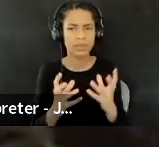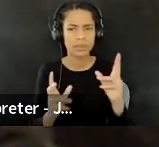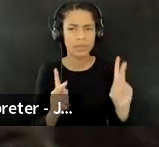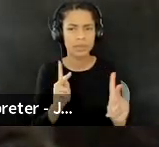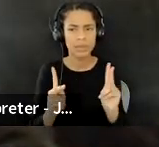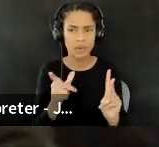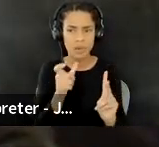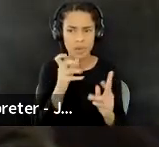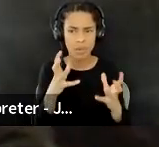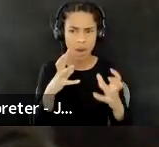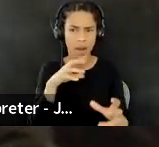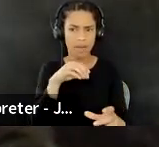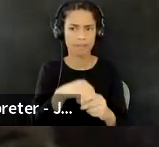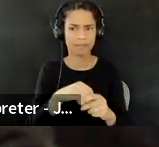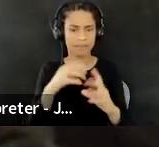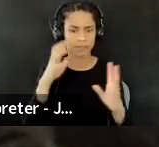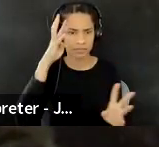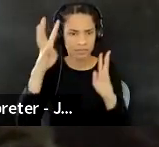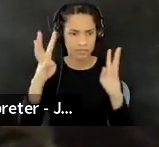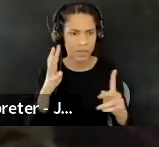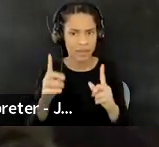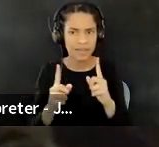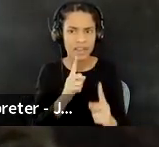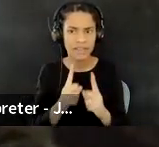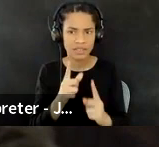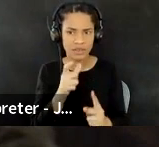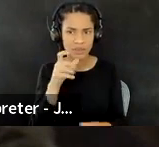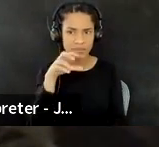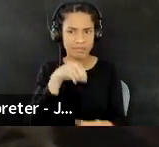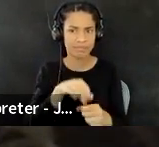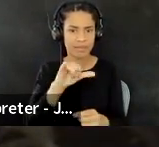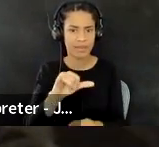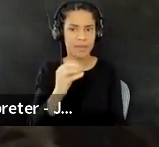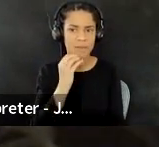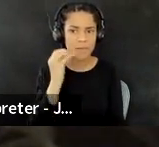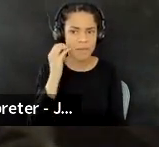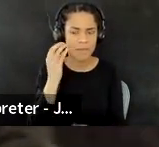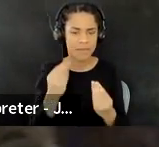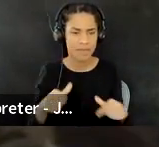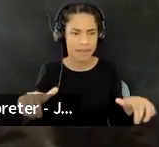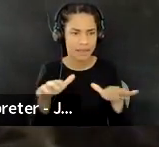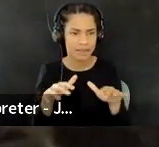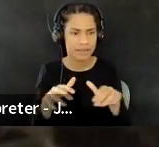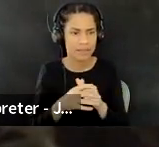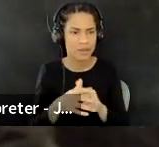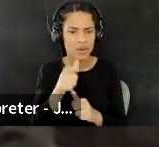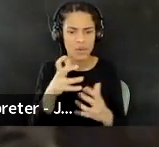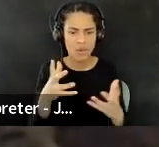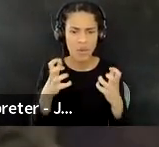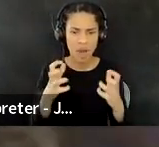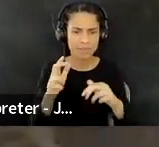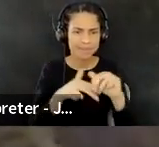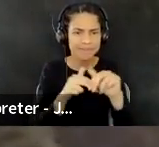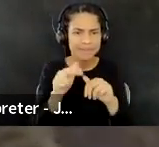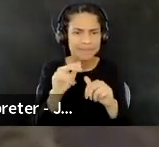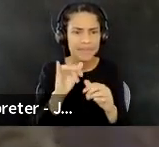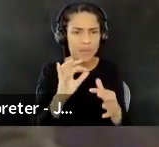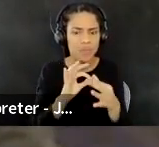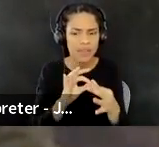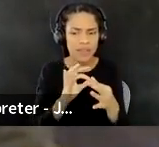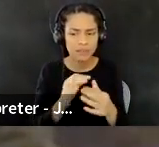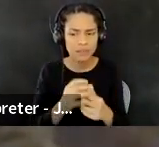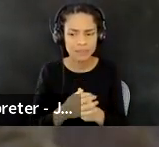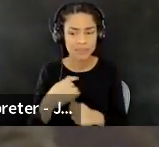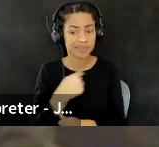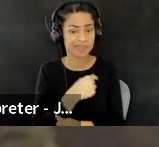conversation with an artist who's based in their homelands and, and who wants to try to build those relationships, and we started to meet every